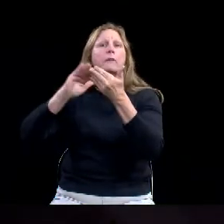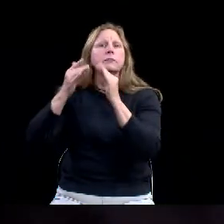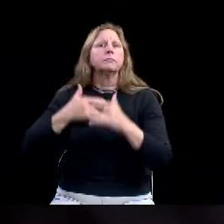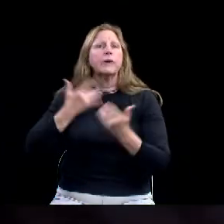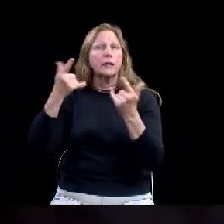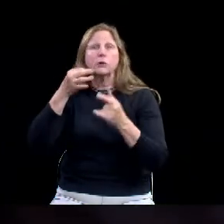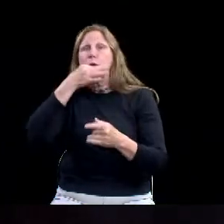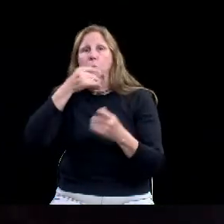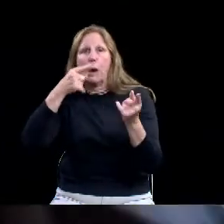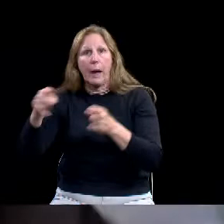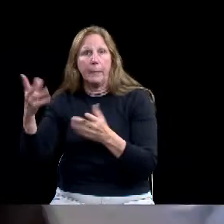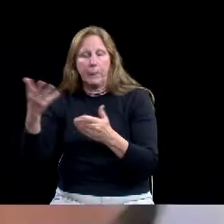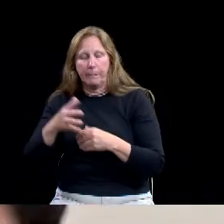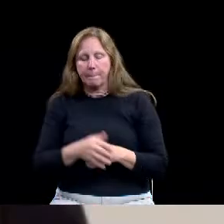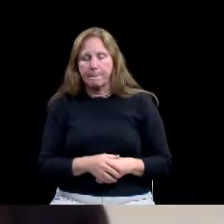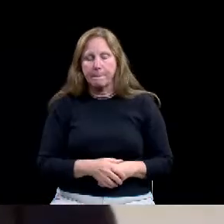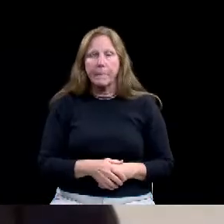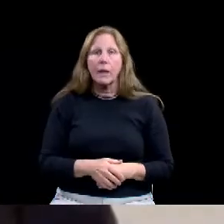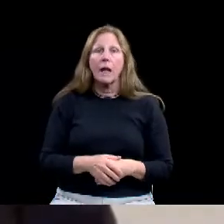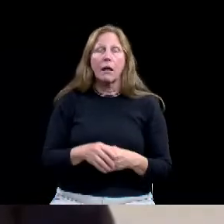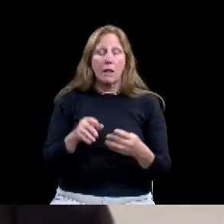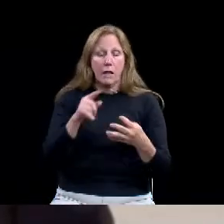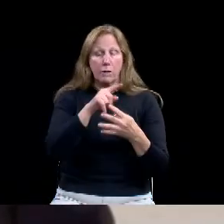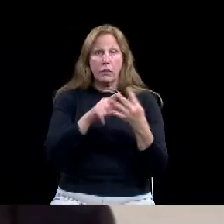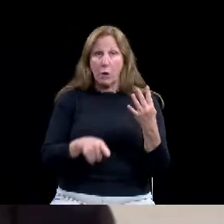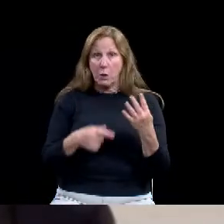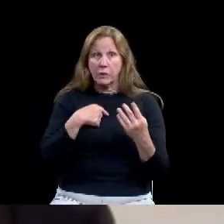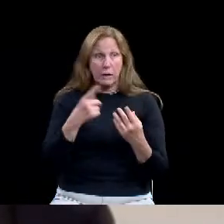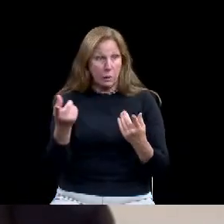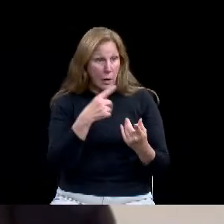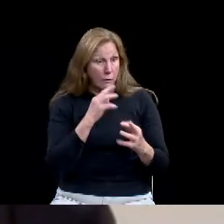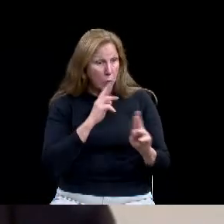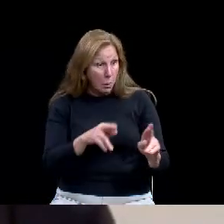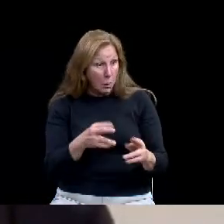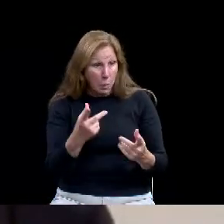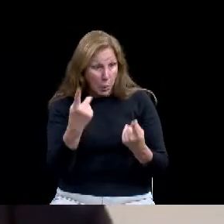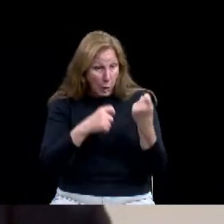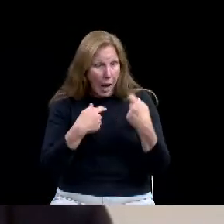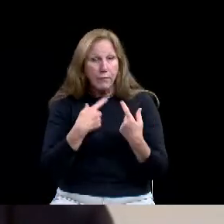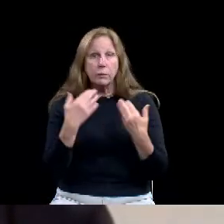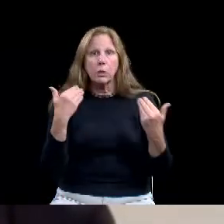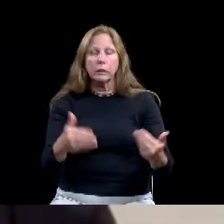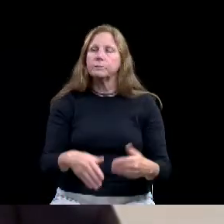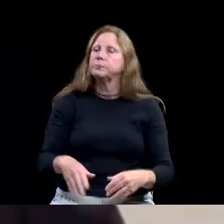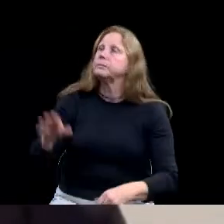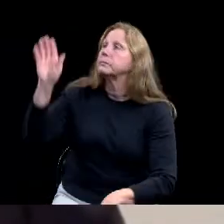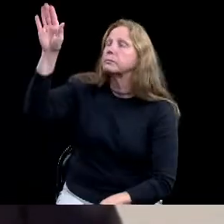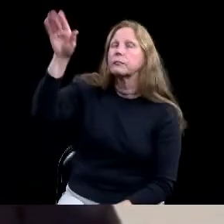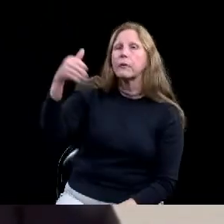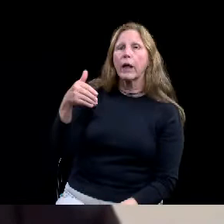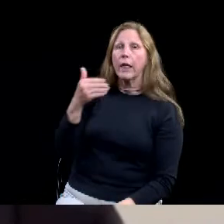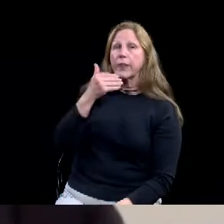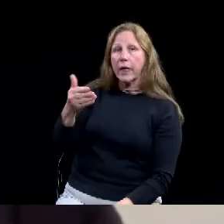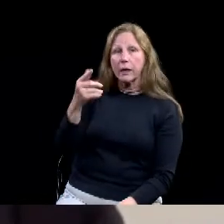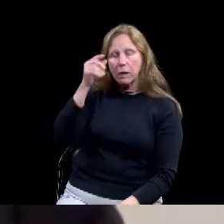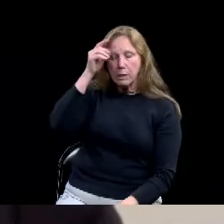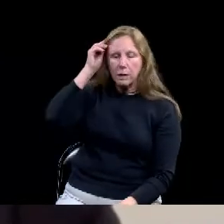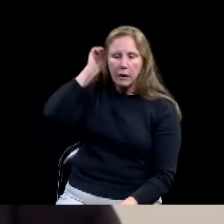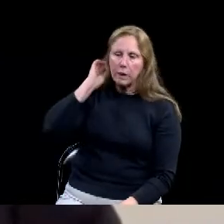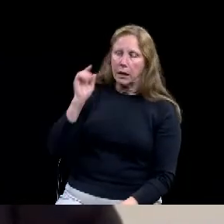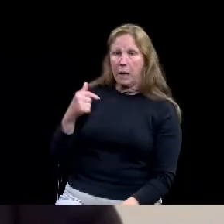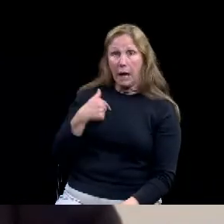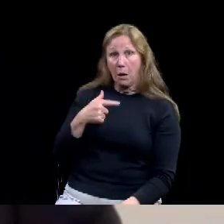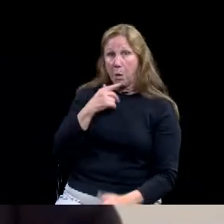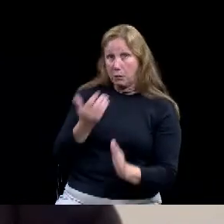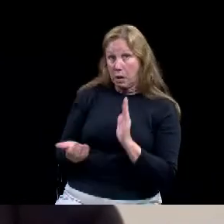Ford, thank you so much and I would like to reiterate first and foremost your sentiments about the Baylor Parade and all of the teamwork that went into putting on